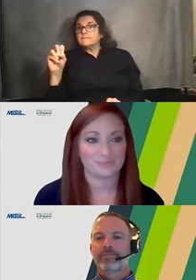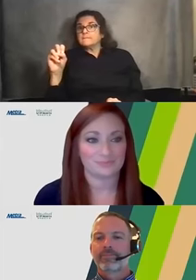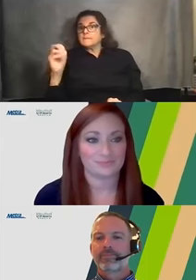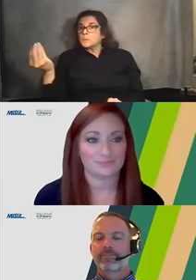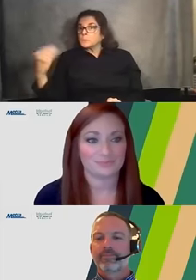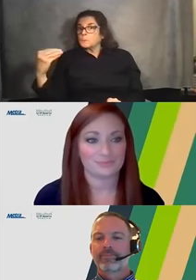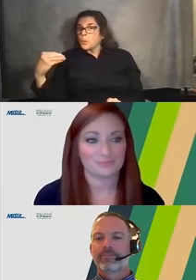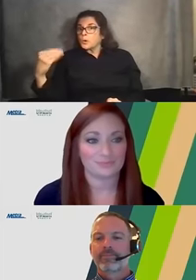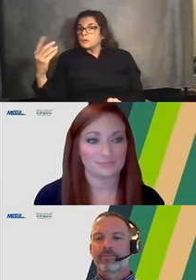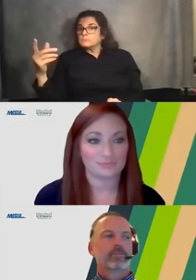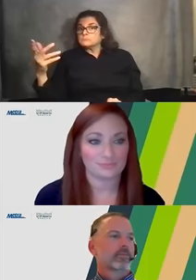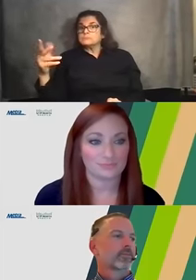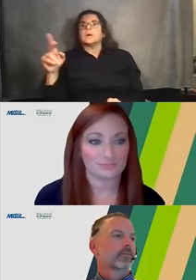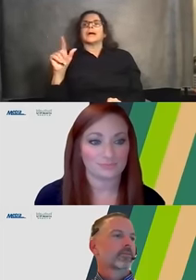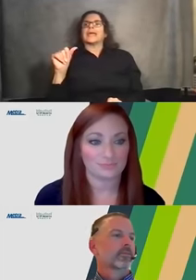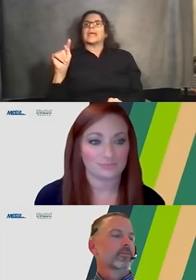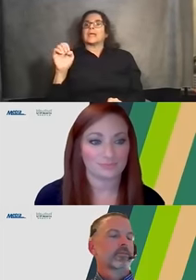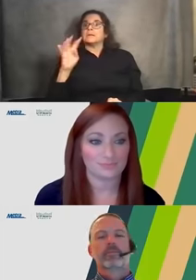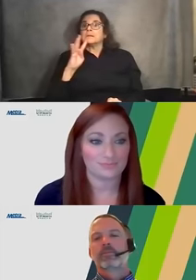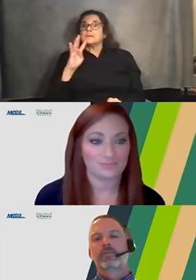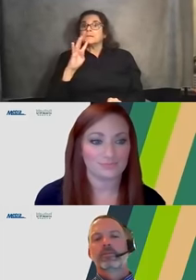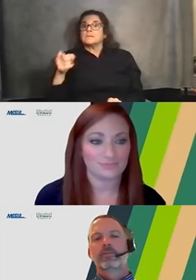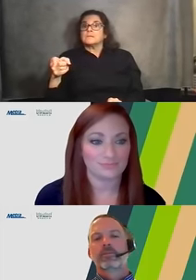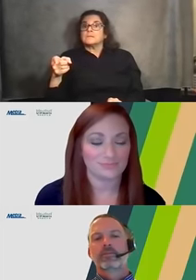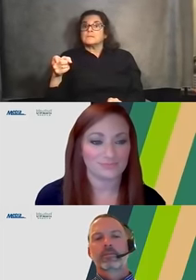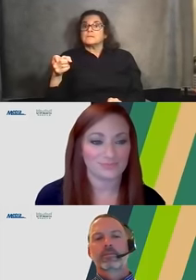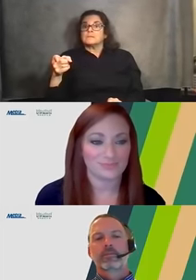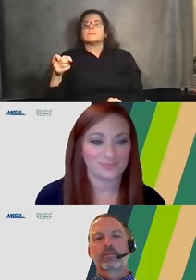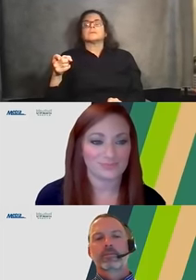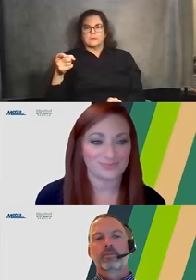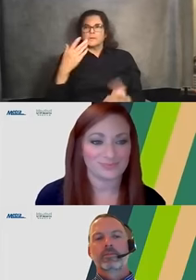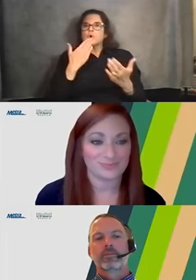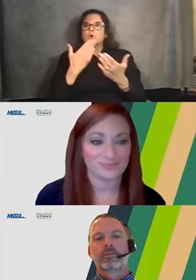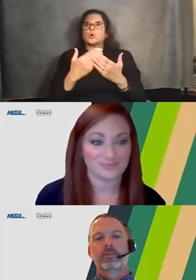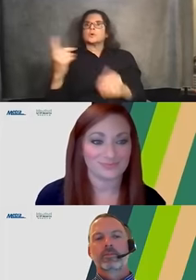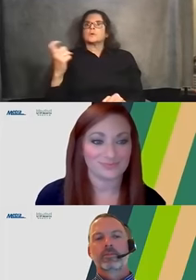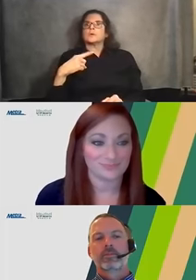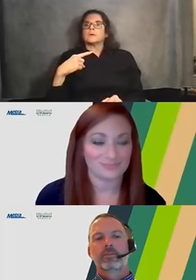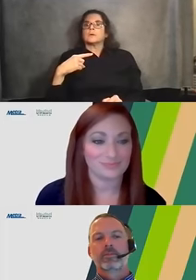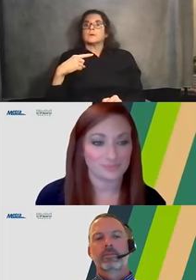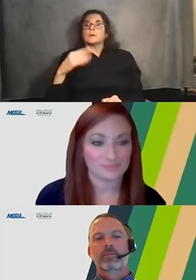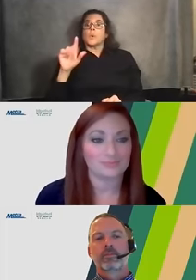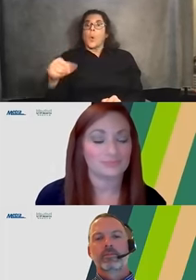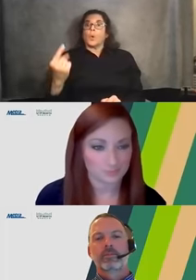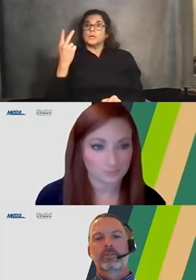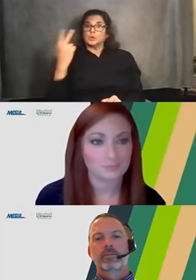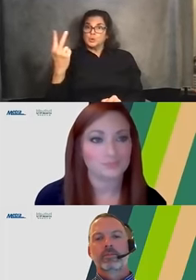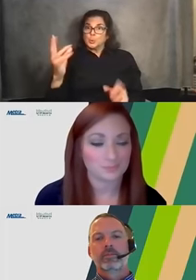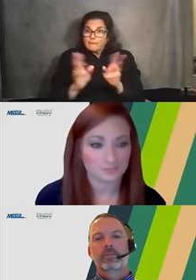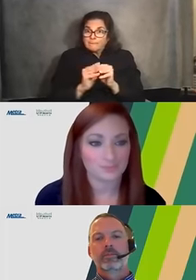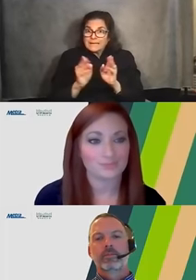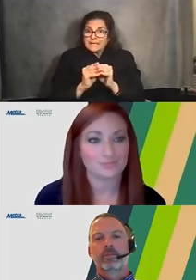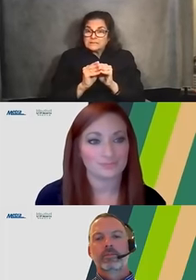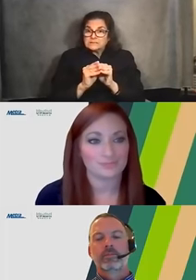Uh, Kate, I think had something to, to note. I saw a good question here that said, will there only be two public meetings? We have, um,